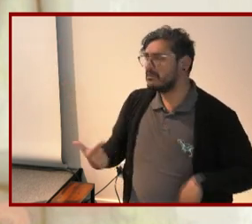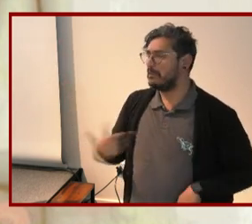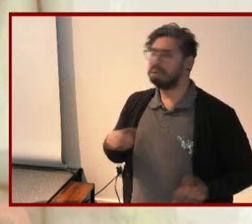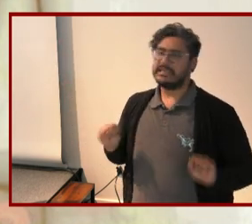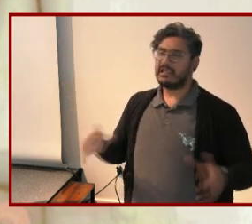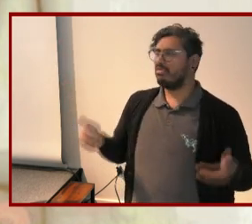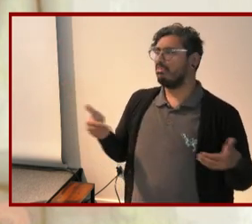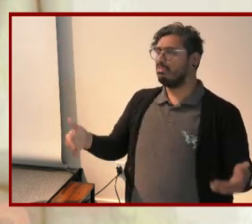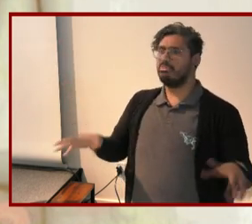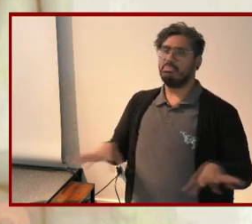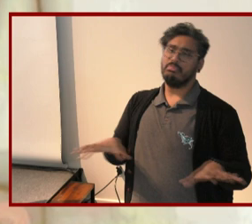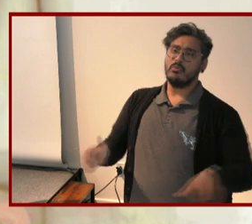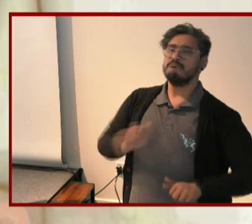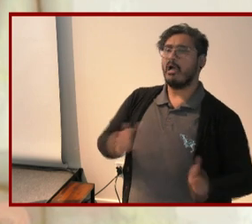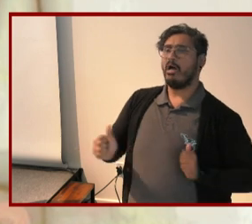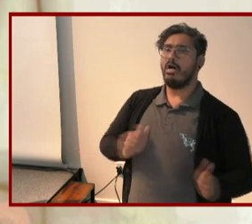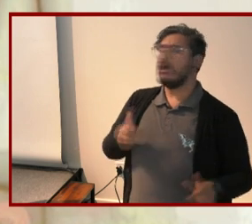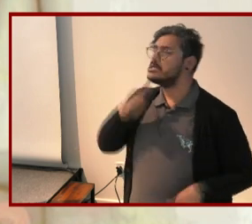never rely on others